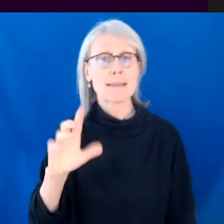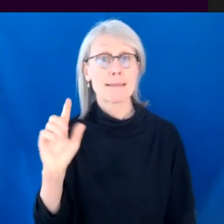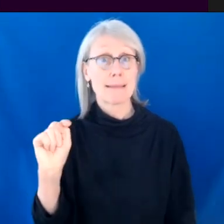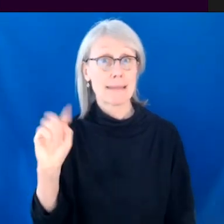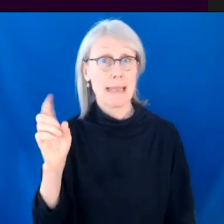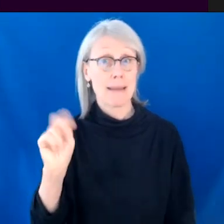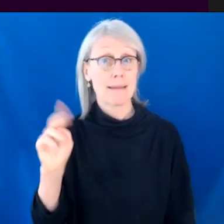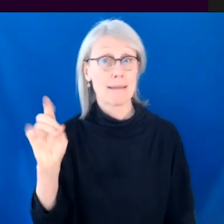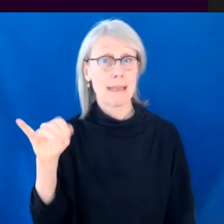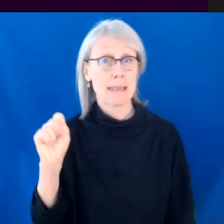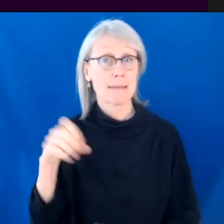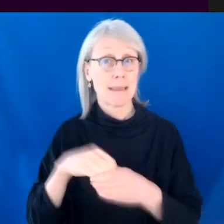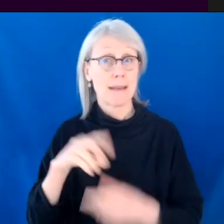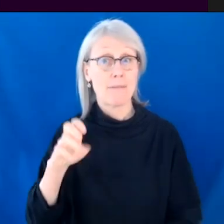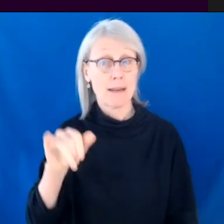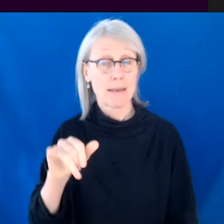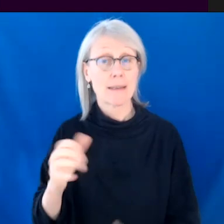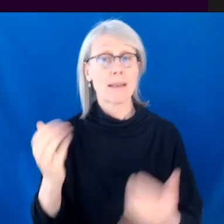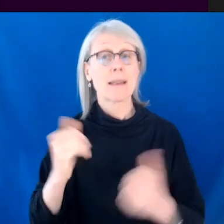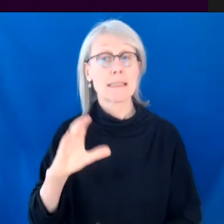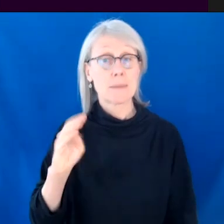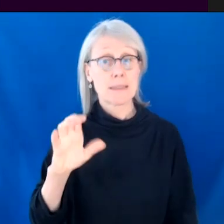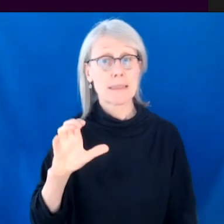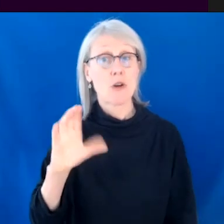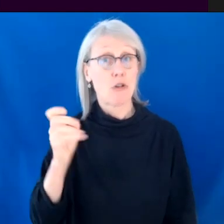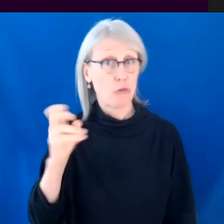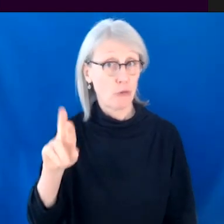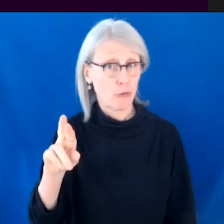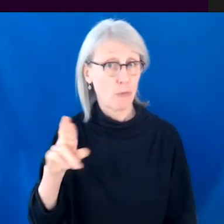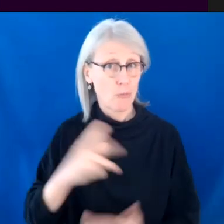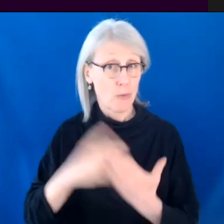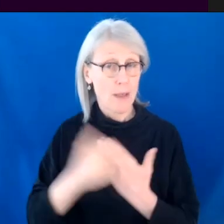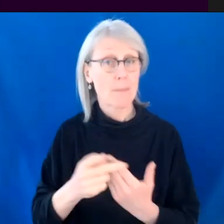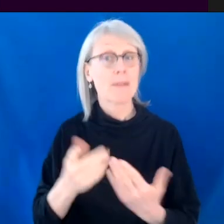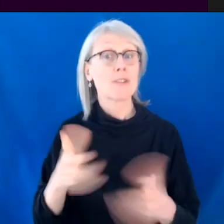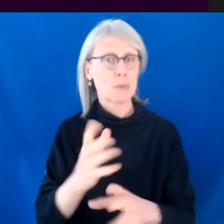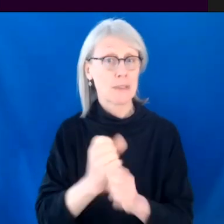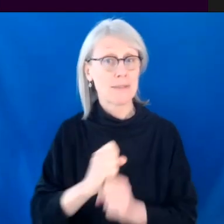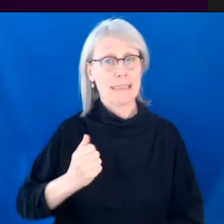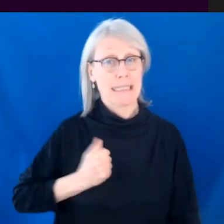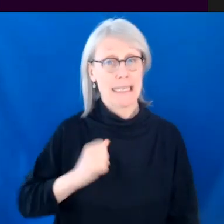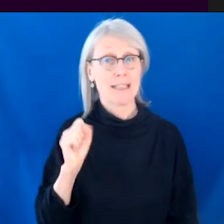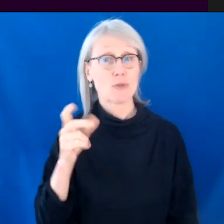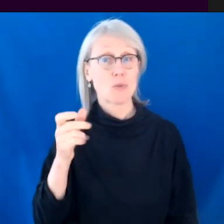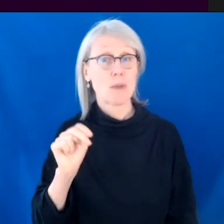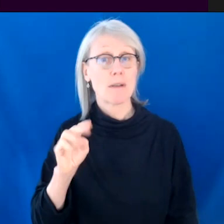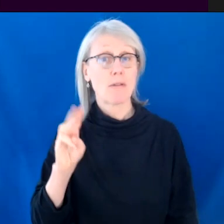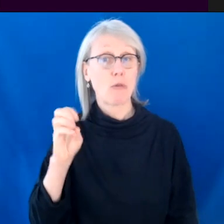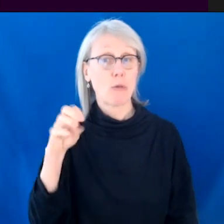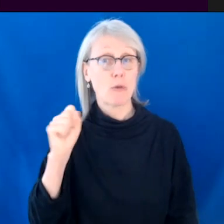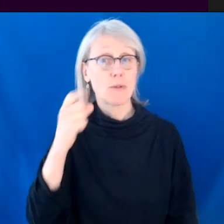hit series Coroner, and was nominated for three Canadian Screen Awards for her work as the showrunner on Season 3 of Global